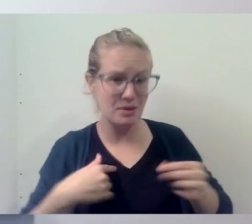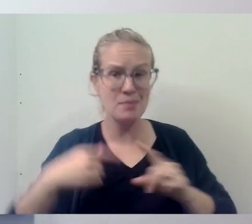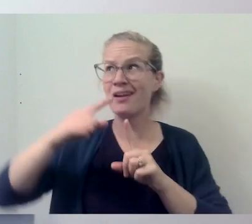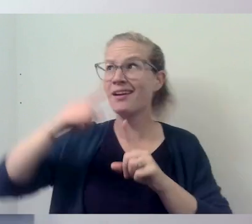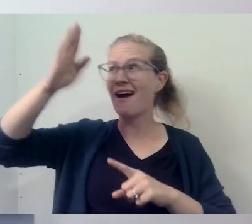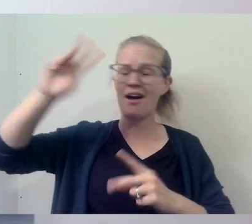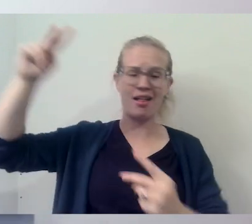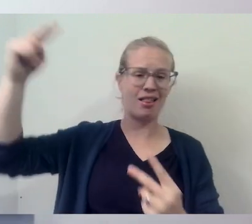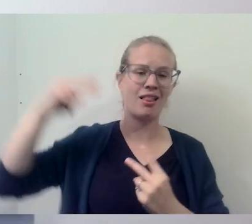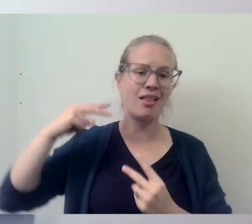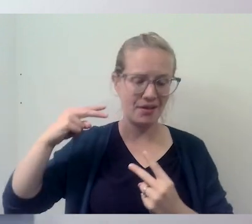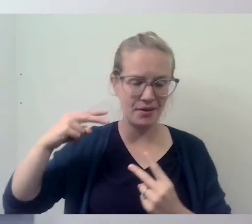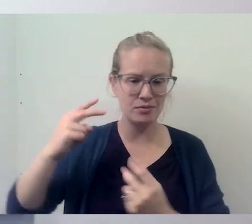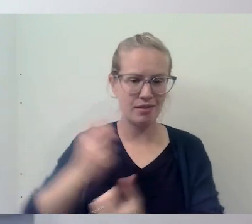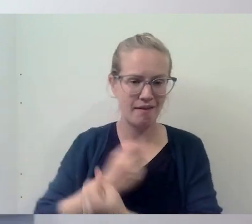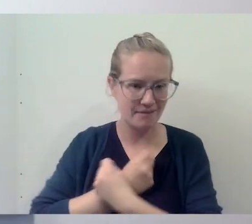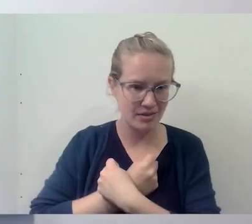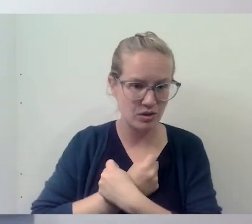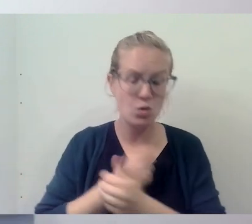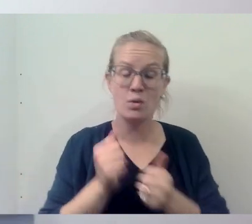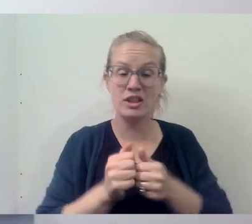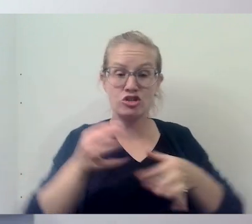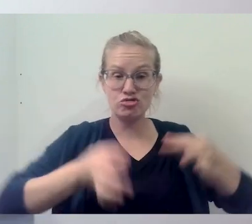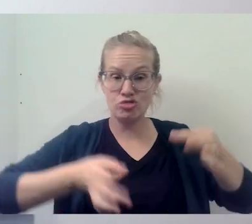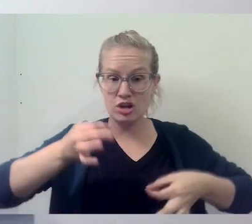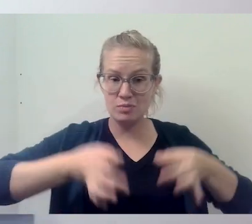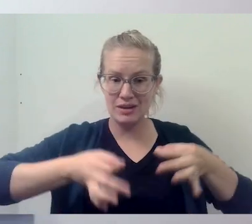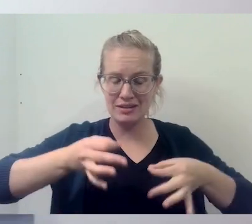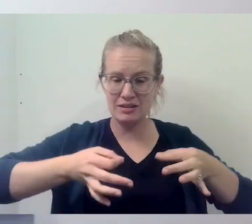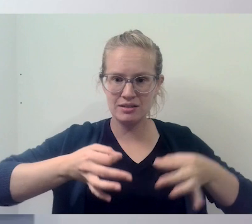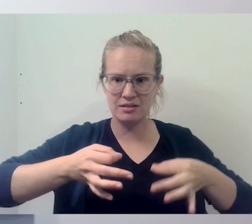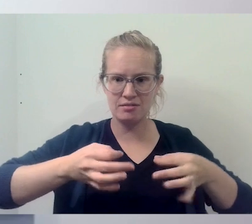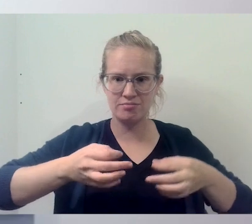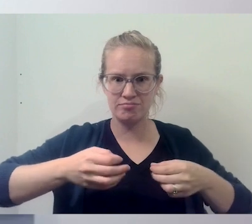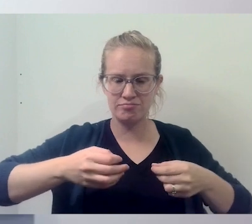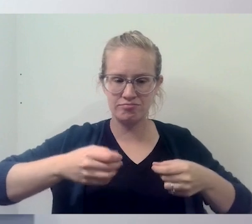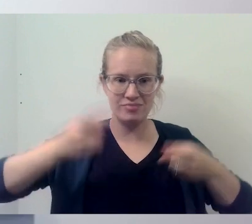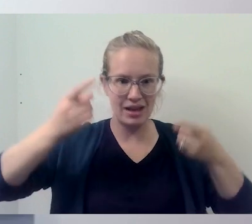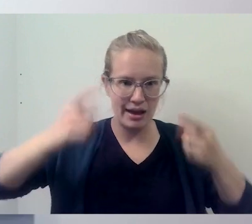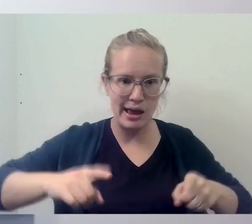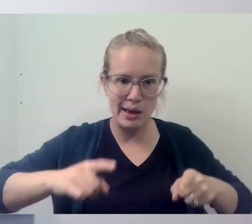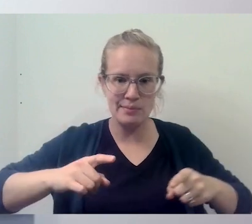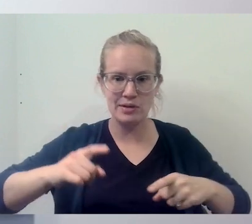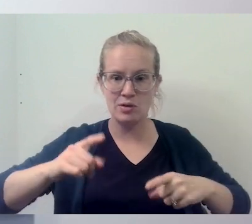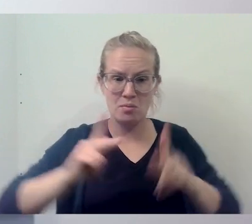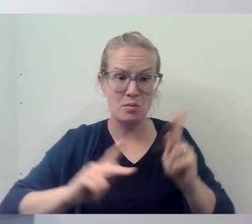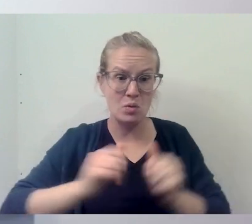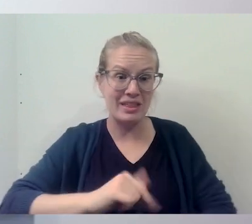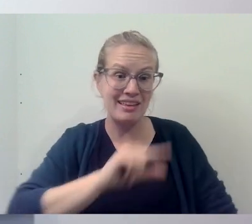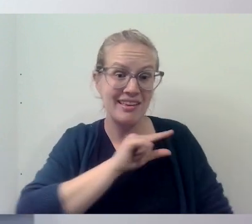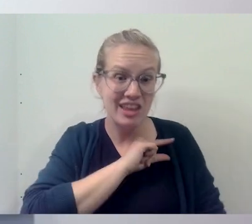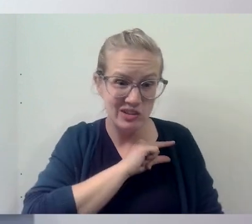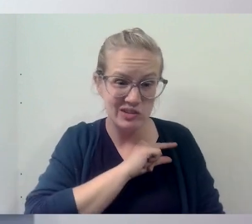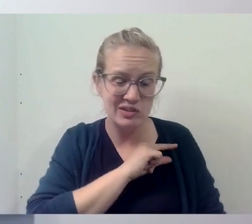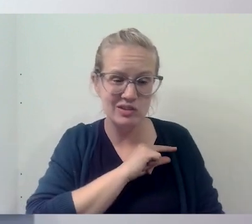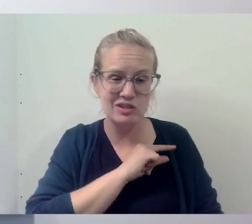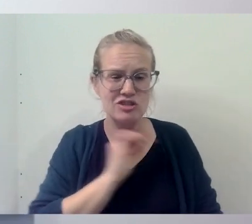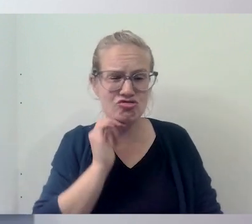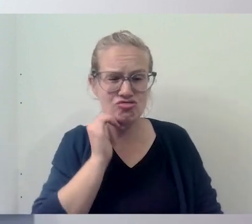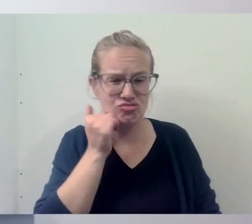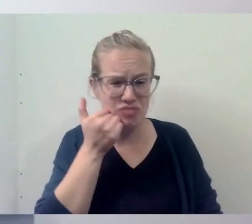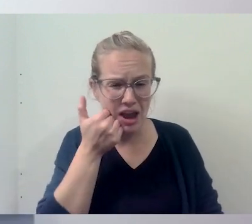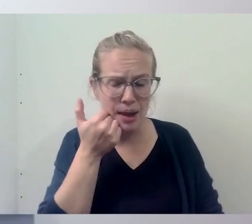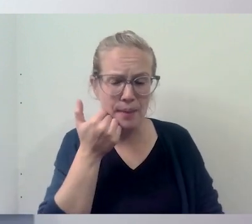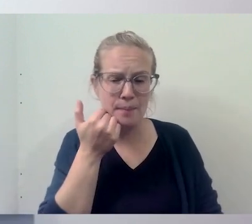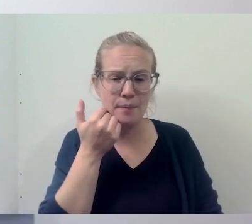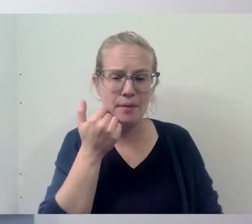with judgment, um, you know, when judgment comes in or even with guilt, uh, or shame